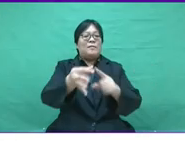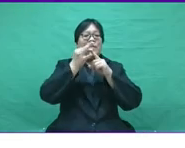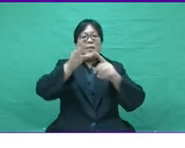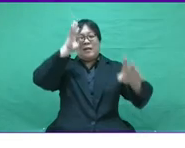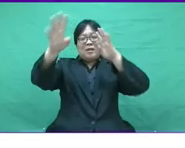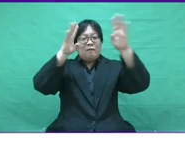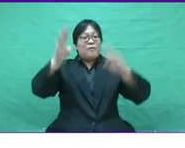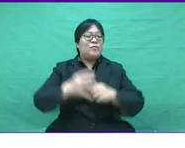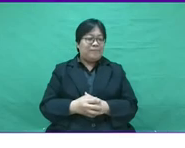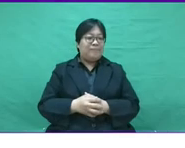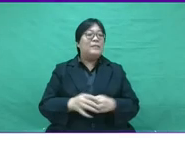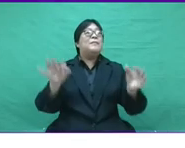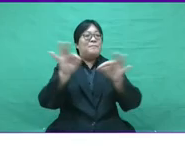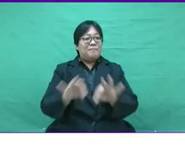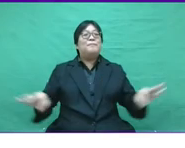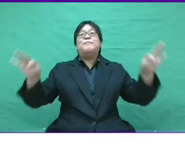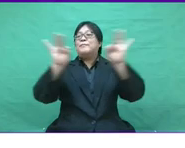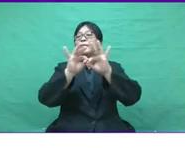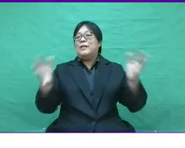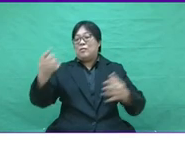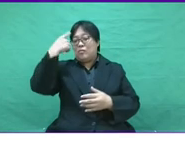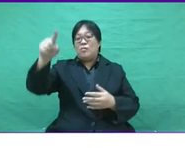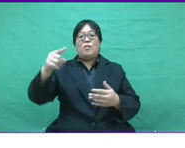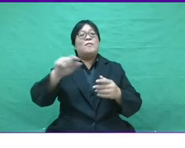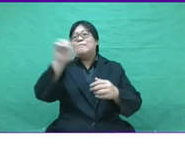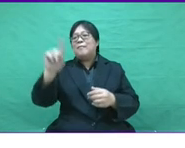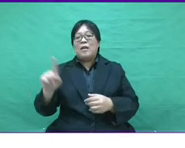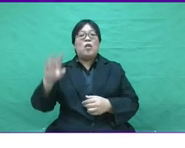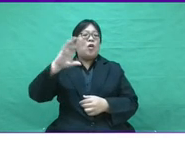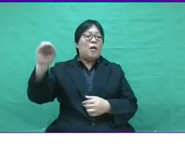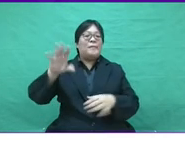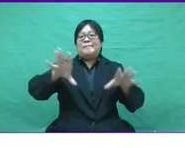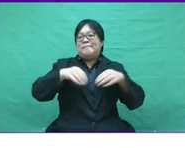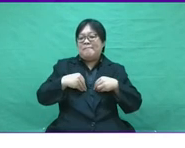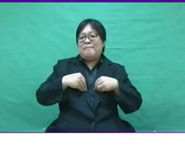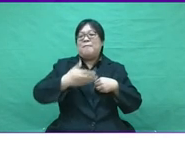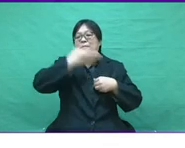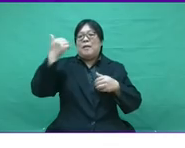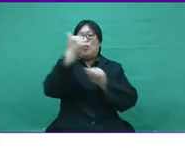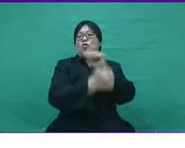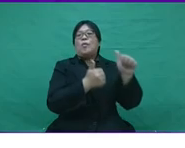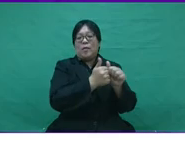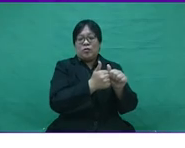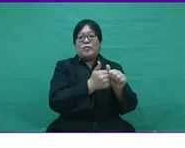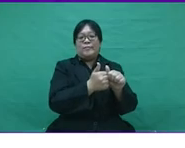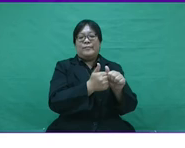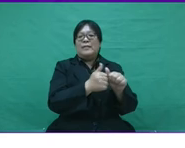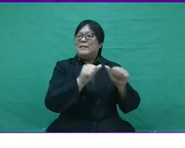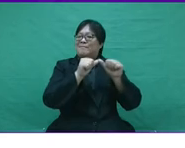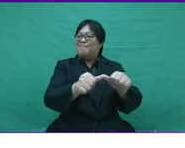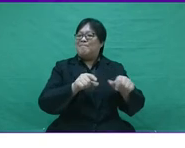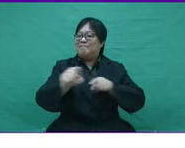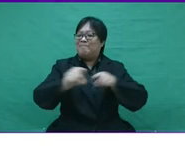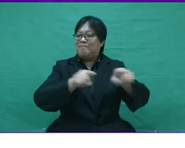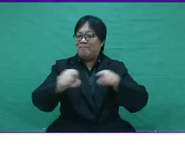Malaysian governments need to do more, especially on innovation. The key factors for any company to absorb